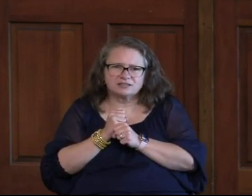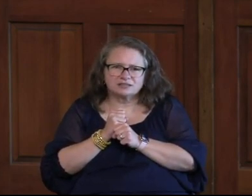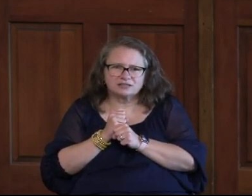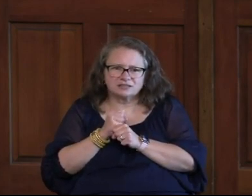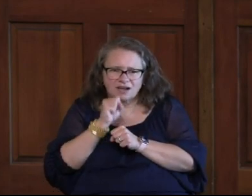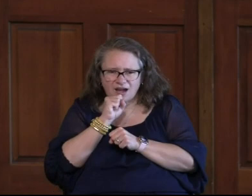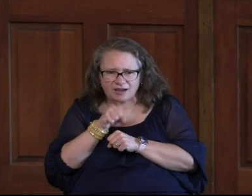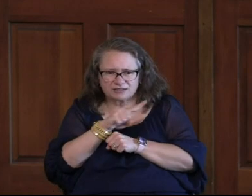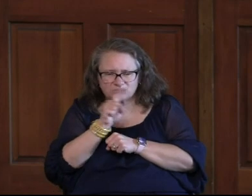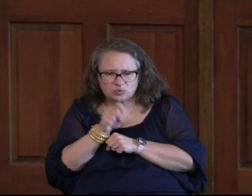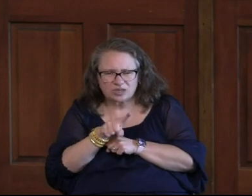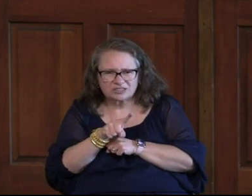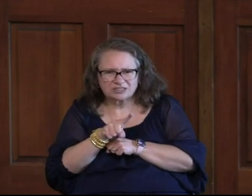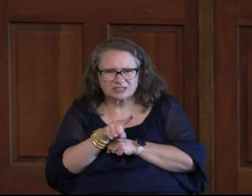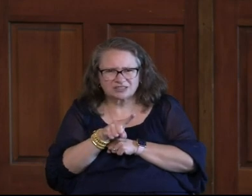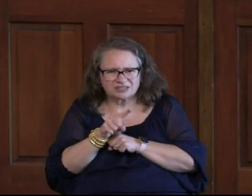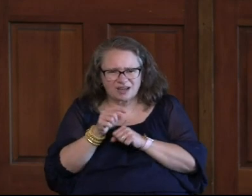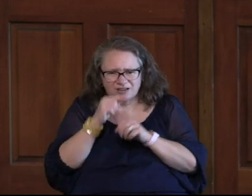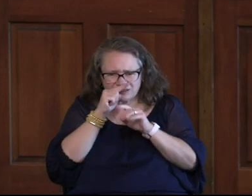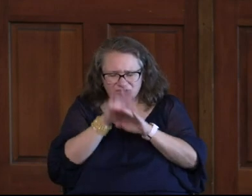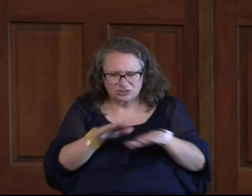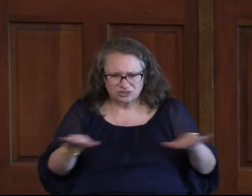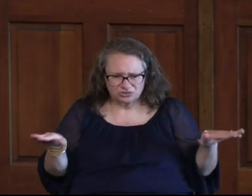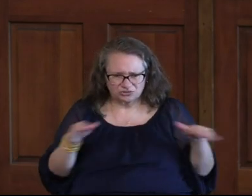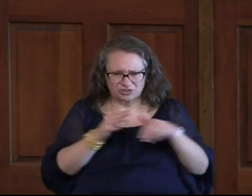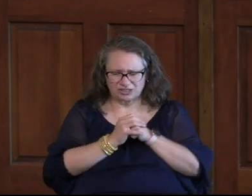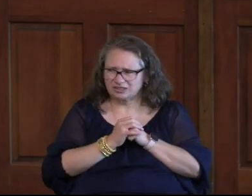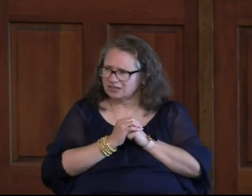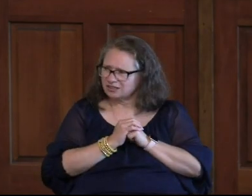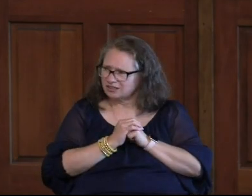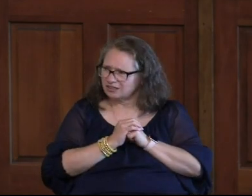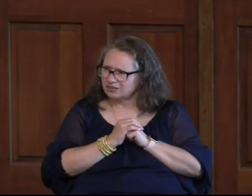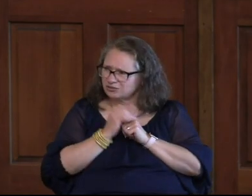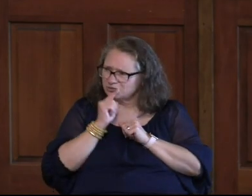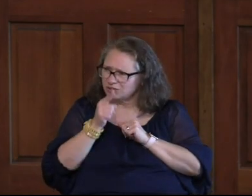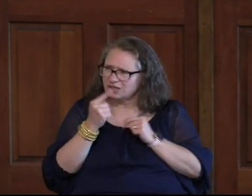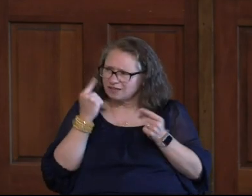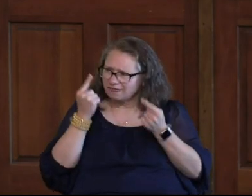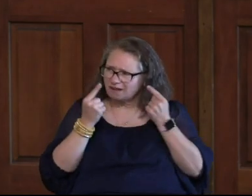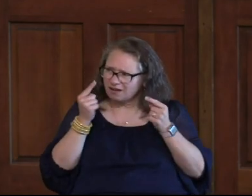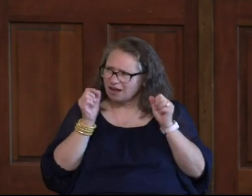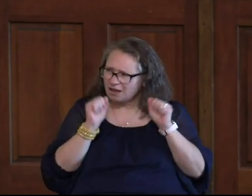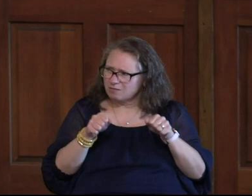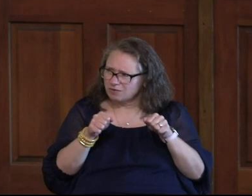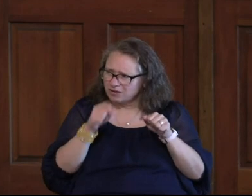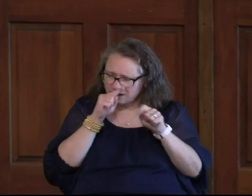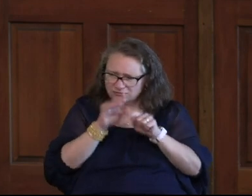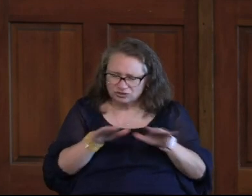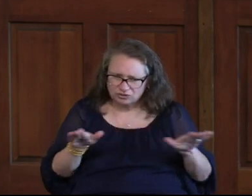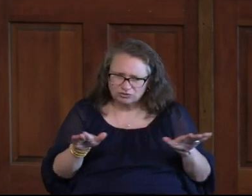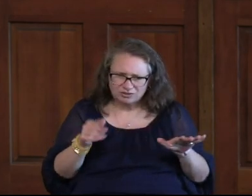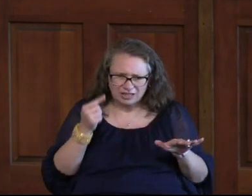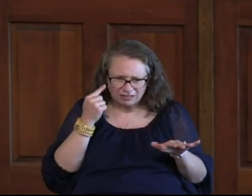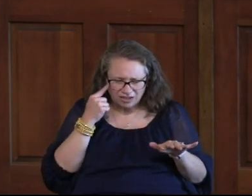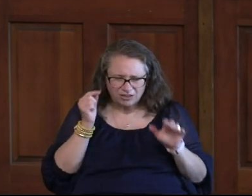they were asked a question about having children and they really thought they were going to be able to have children.